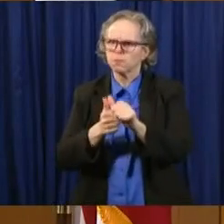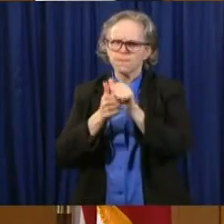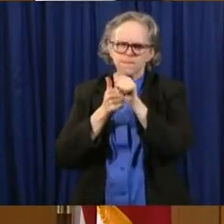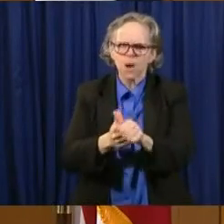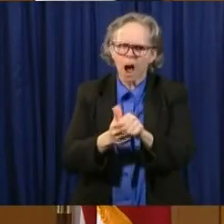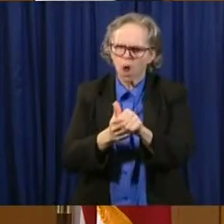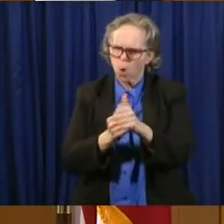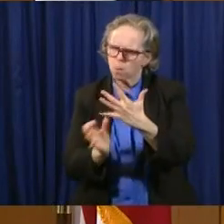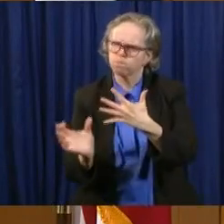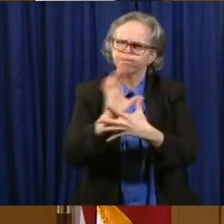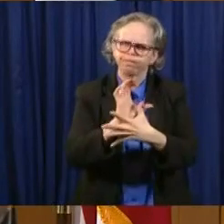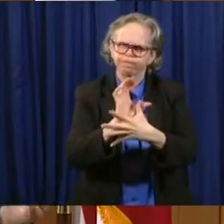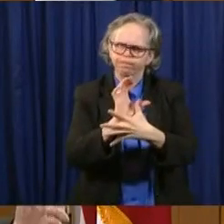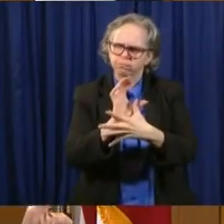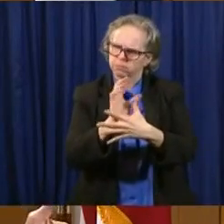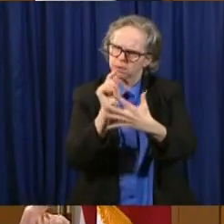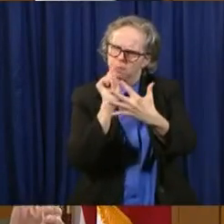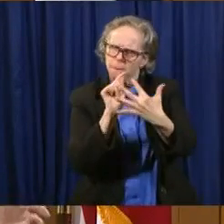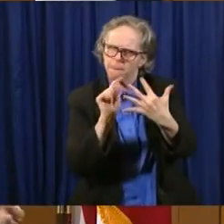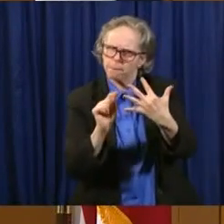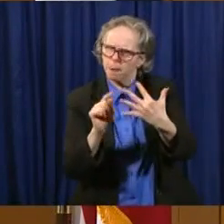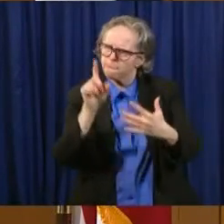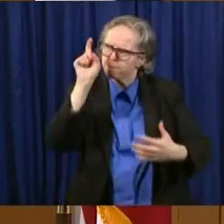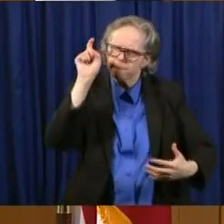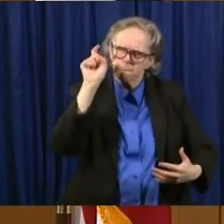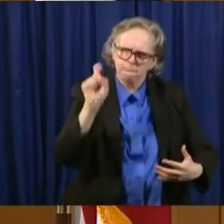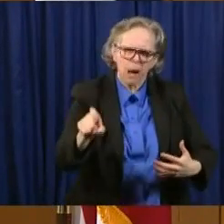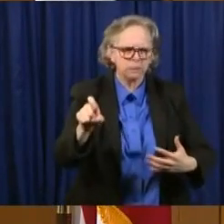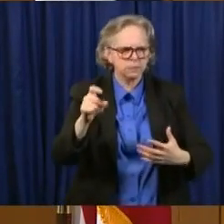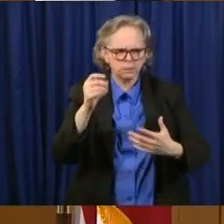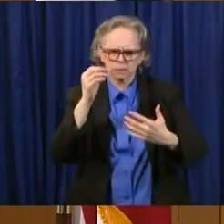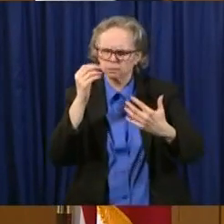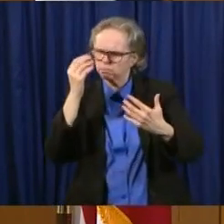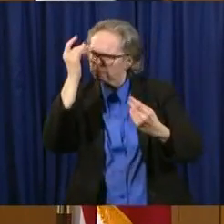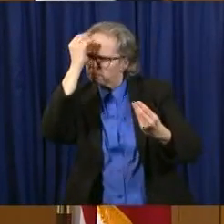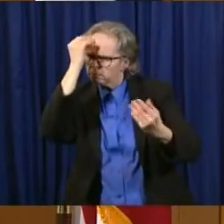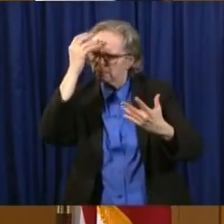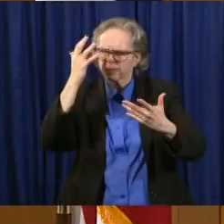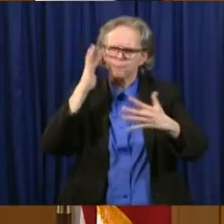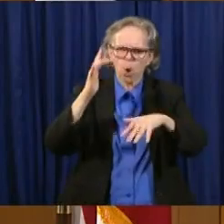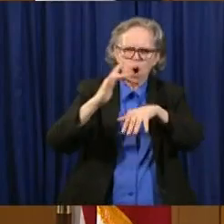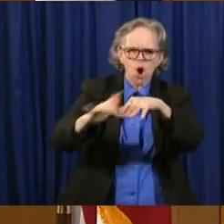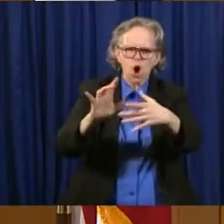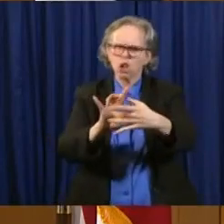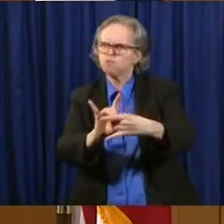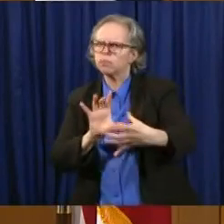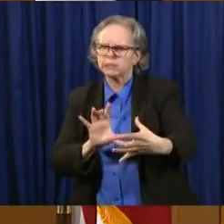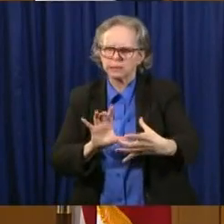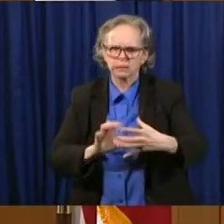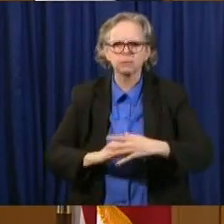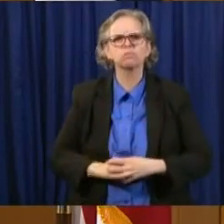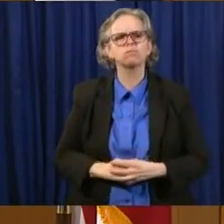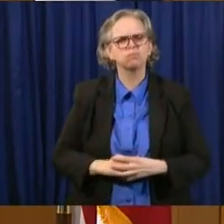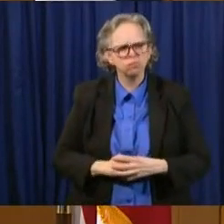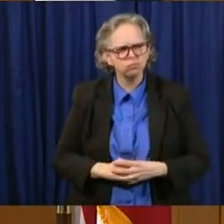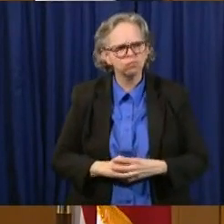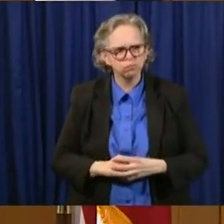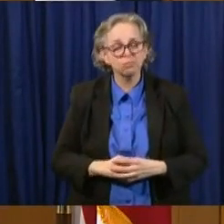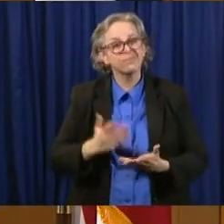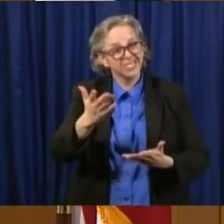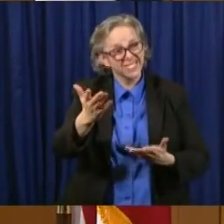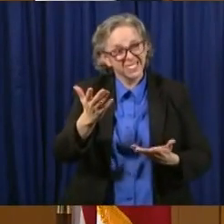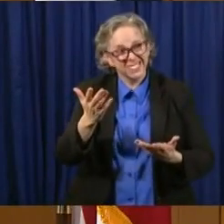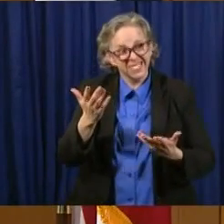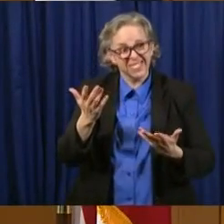every day, of course, more people enter the list of people who are within 90 days of being released. Uh,